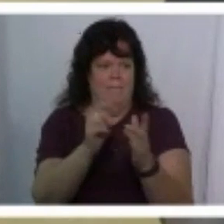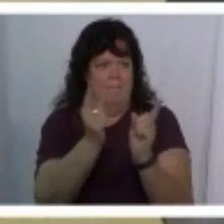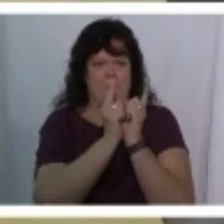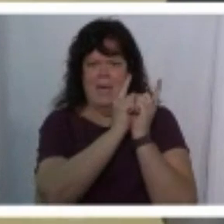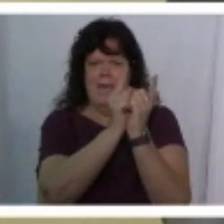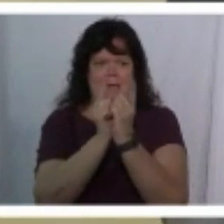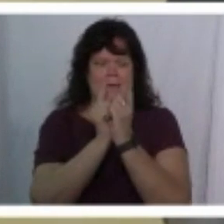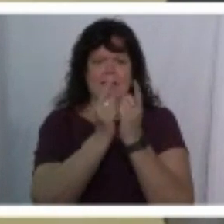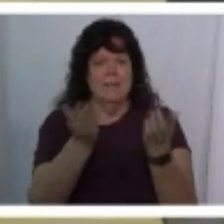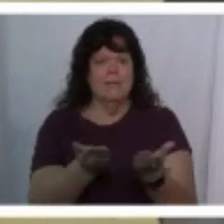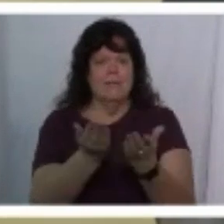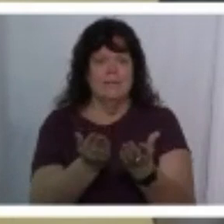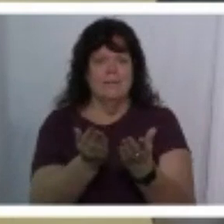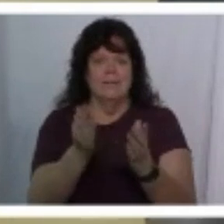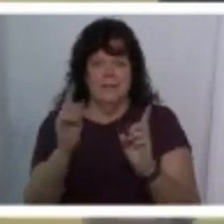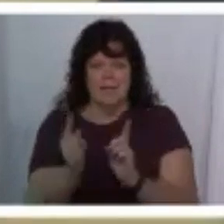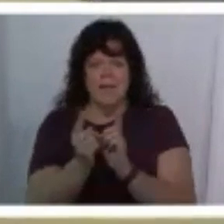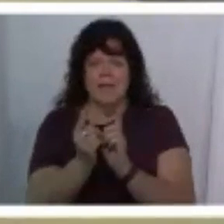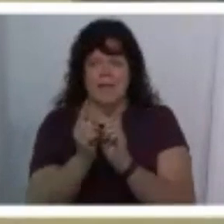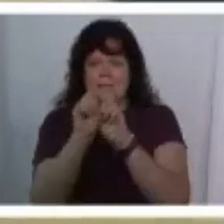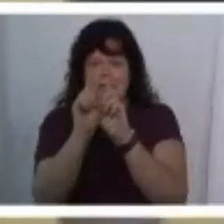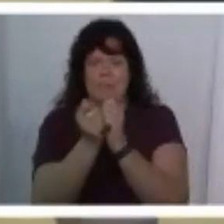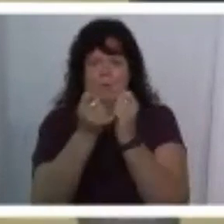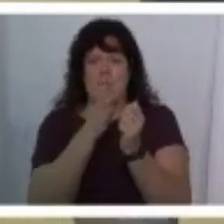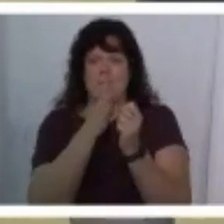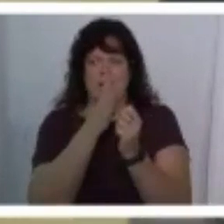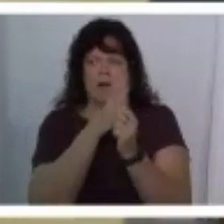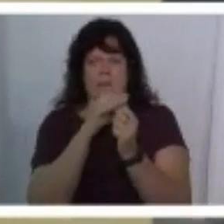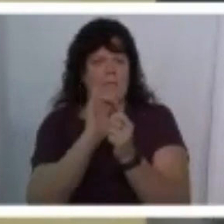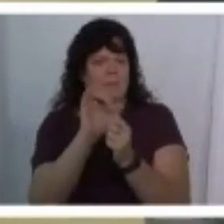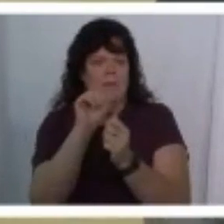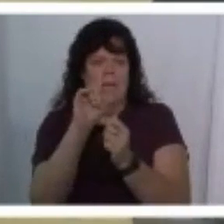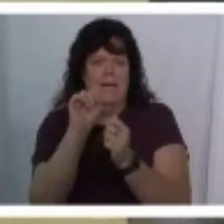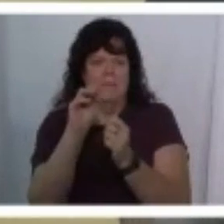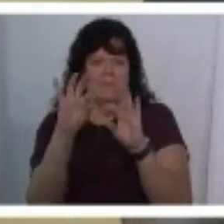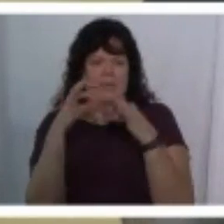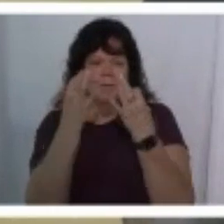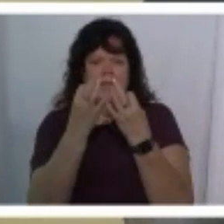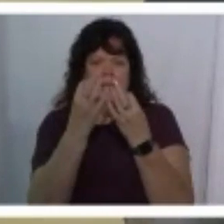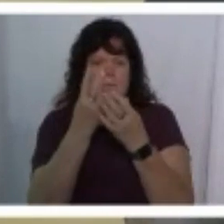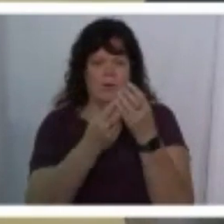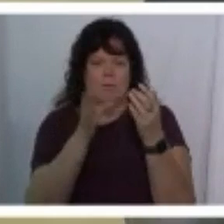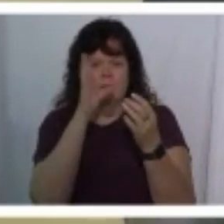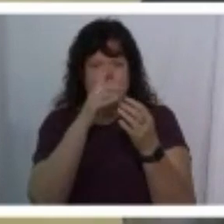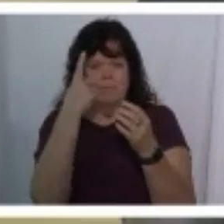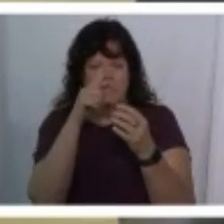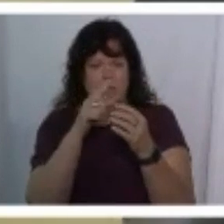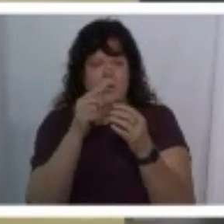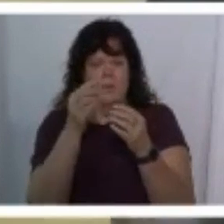i came here with my mom in a similar situation to adam and his family where she was seeking a place where we could be